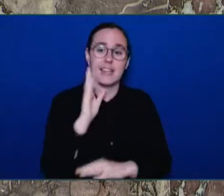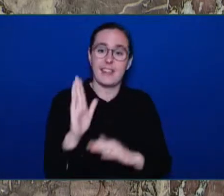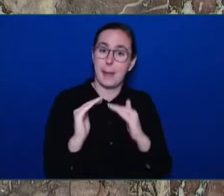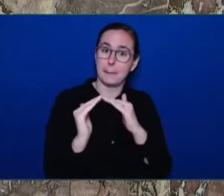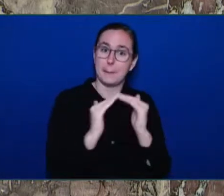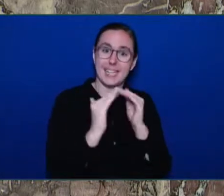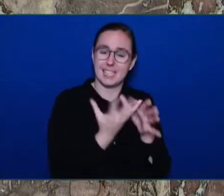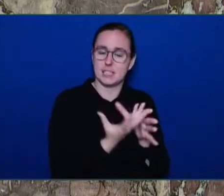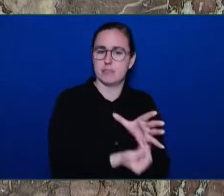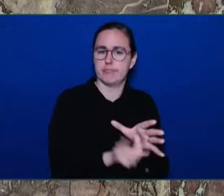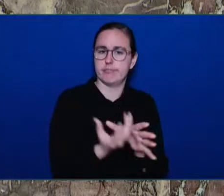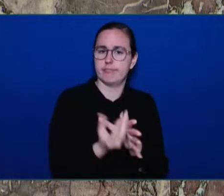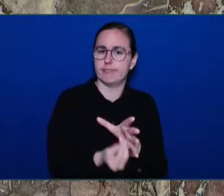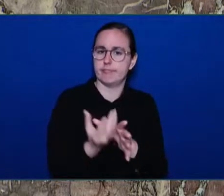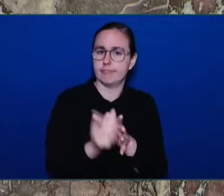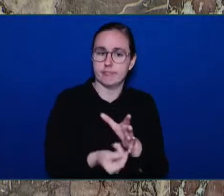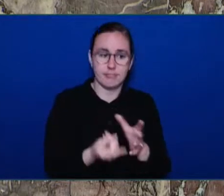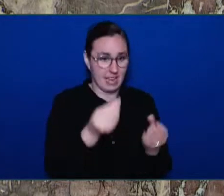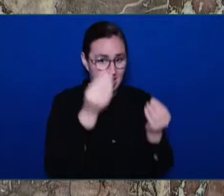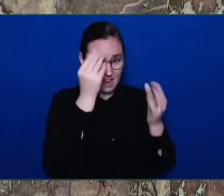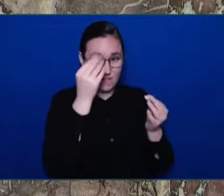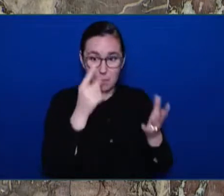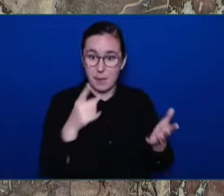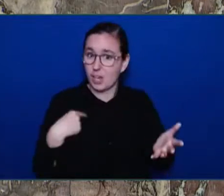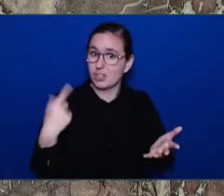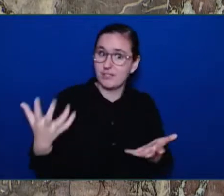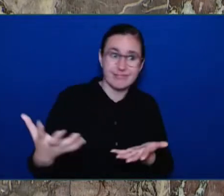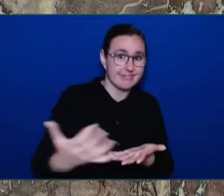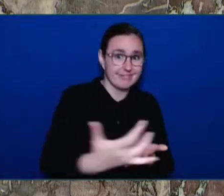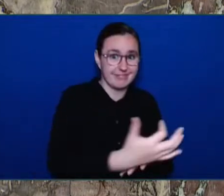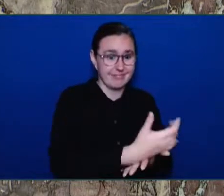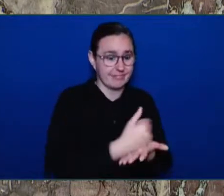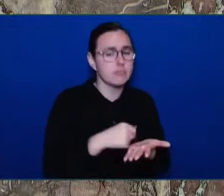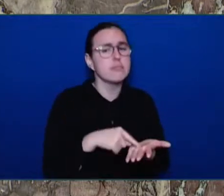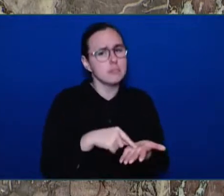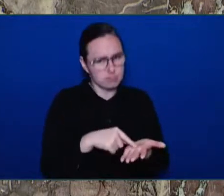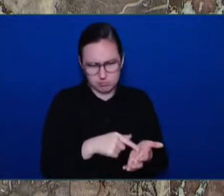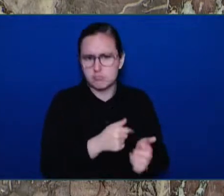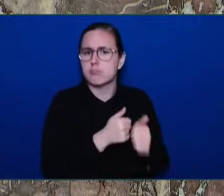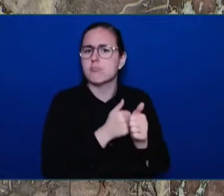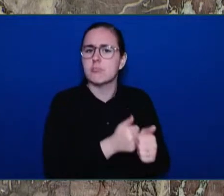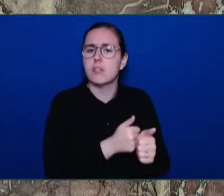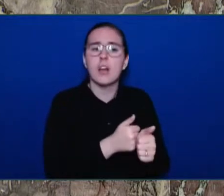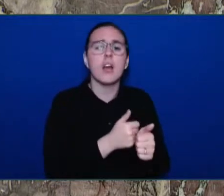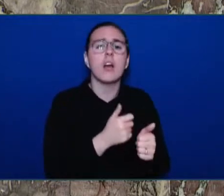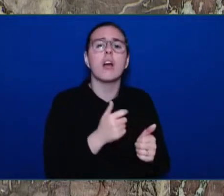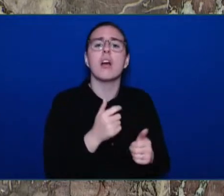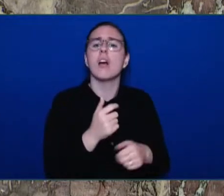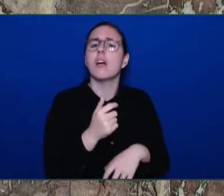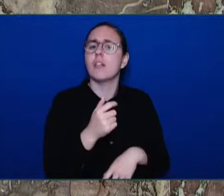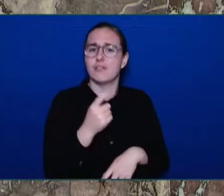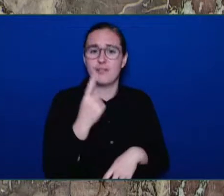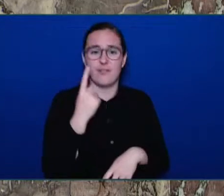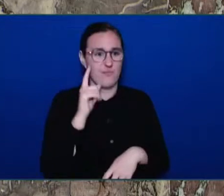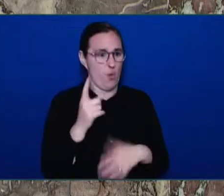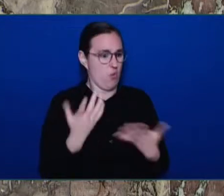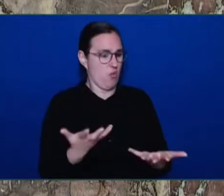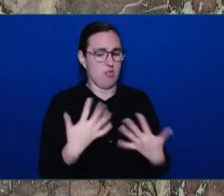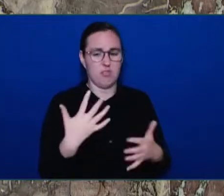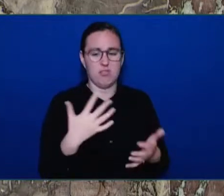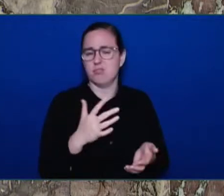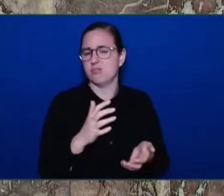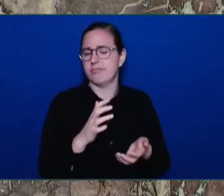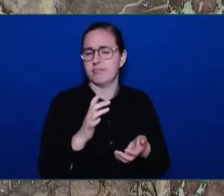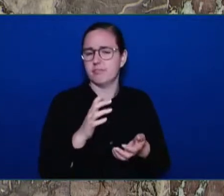our government's response to the toxic drug crisis and the ongoing public health emergency. As the toxicity of the drugs